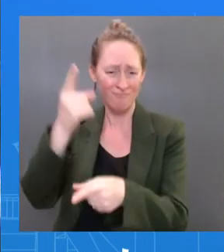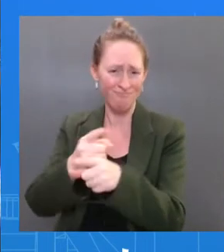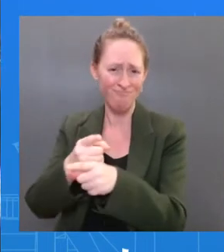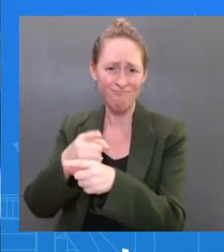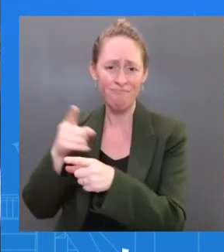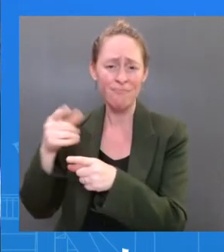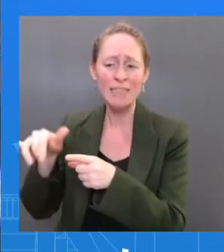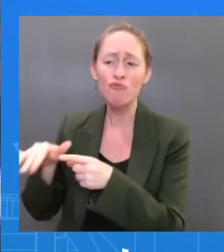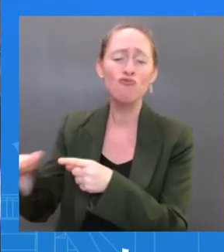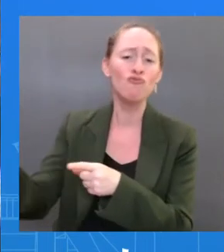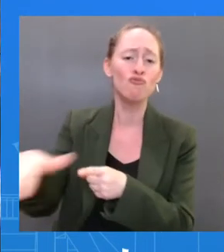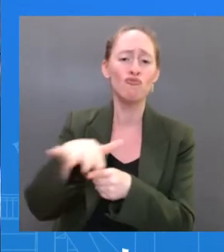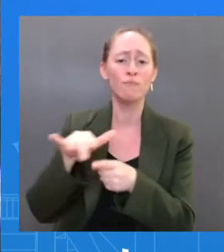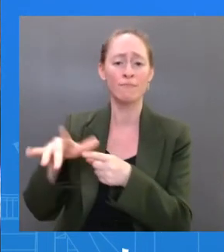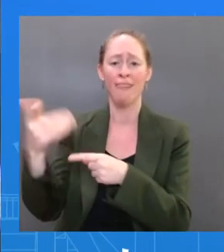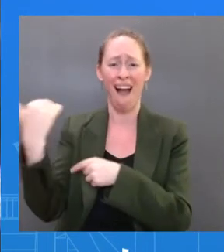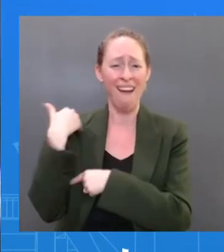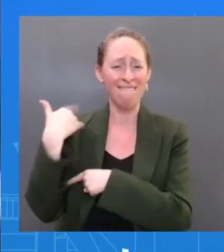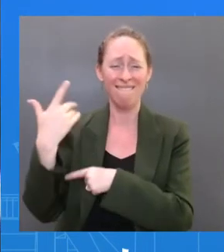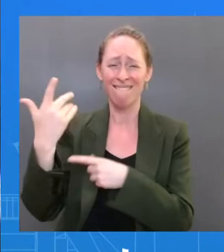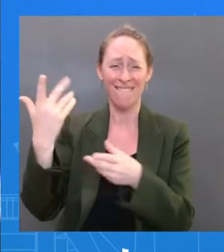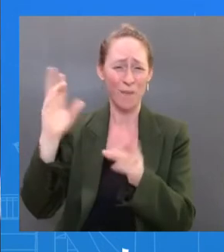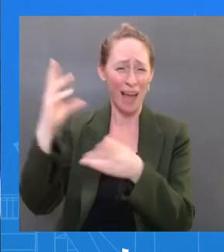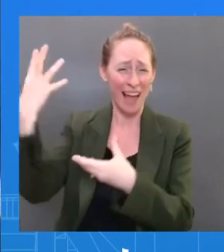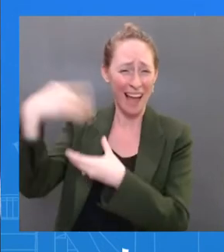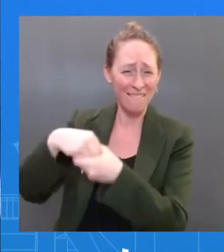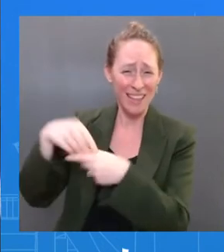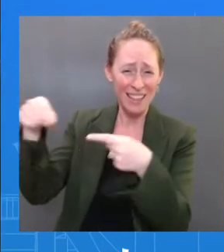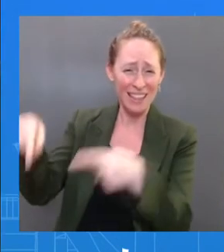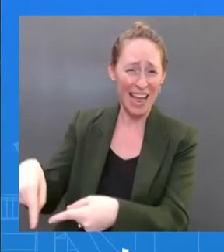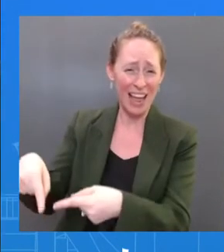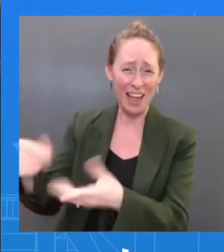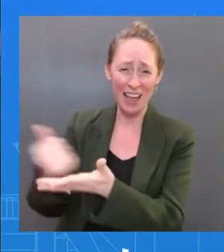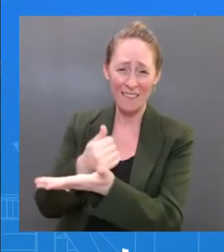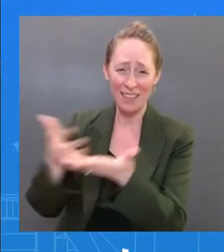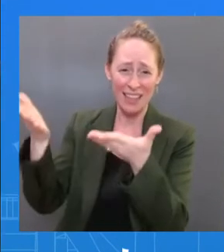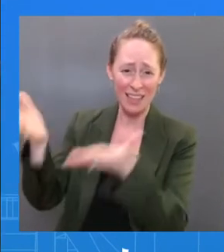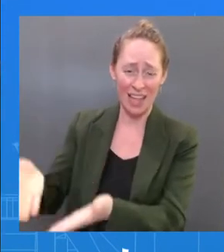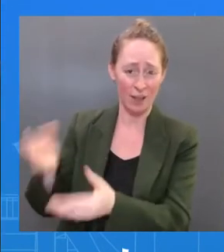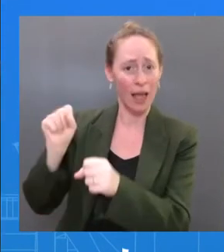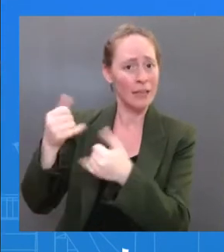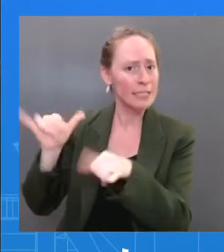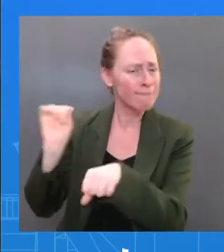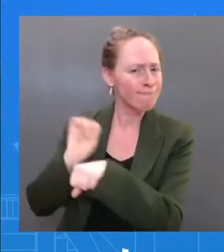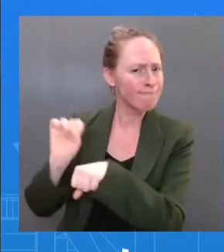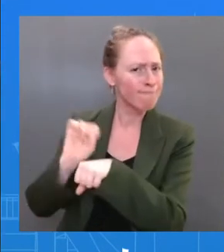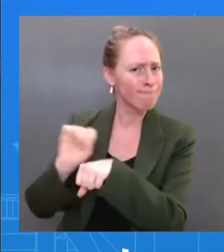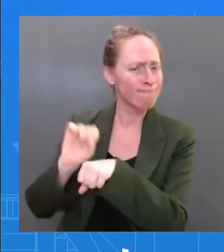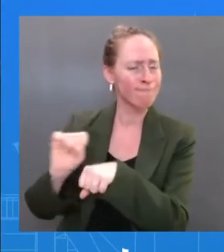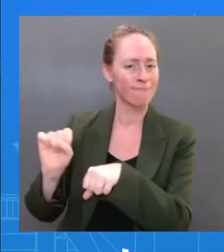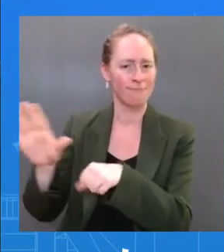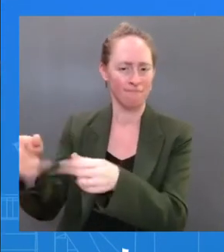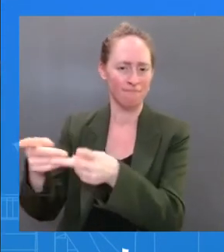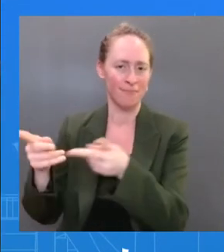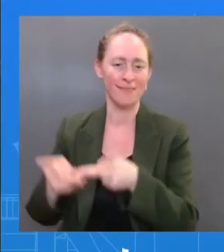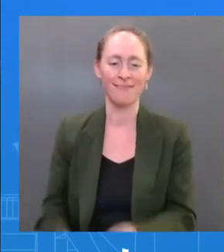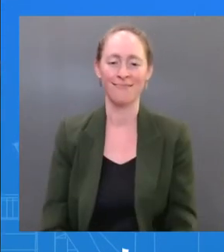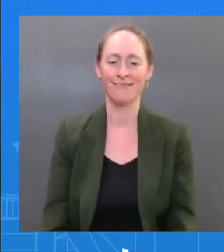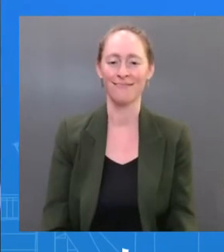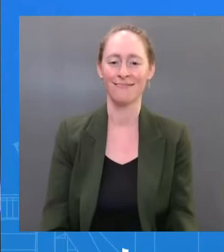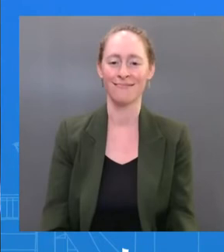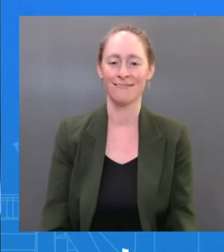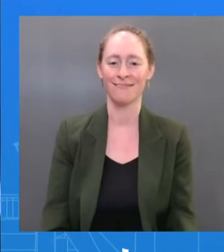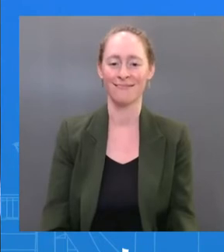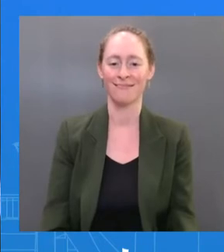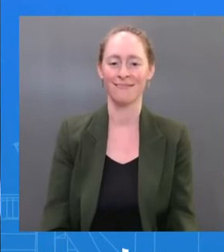what he needs to continue to doing his job. And has staffing here been adjusted at all? Fewer people around? There has been no